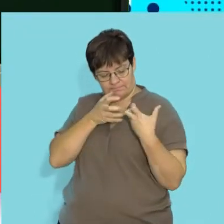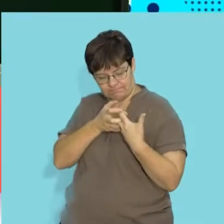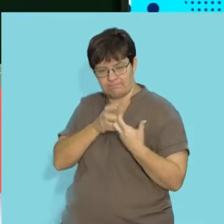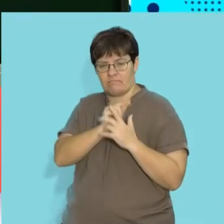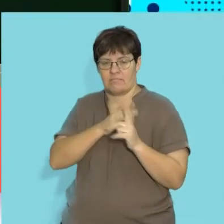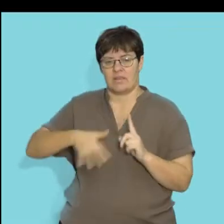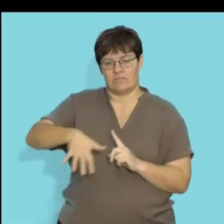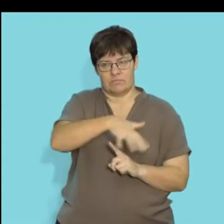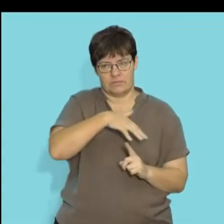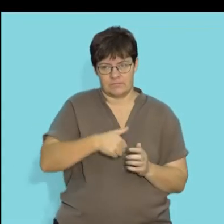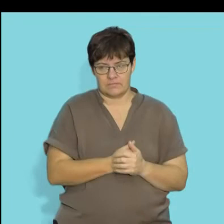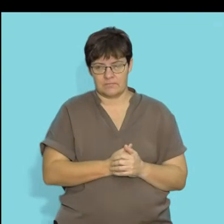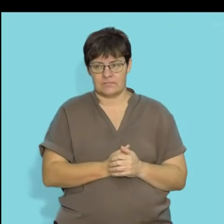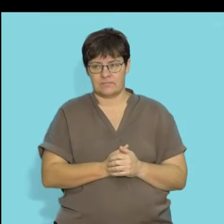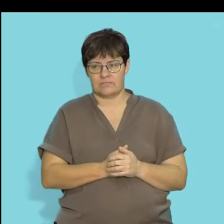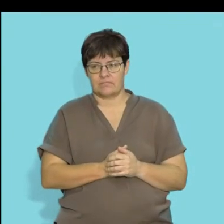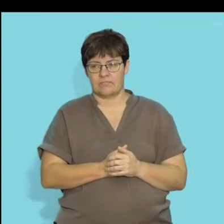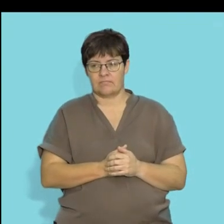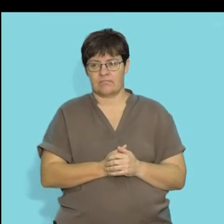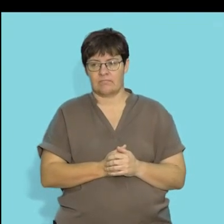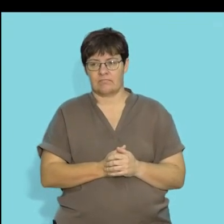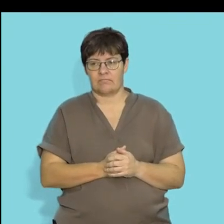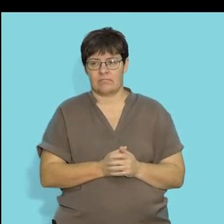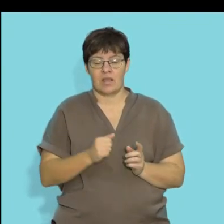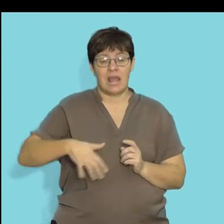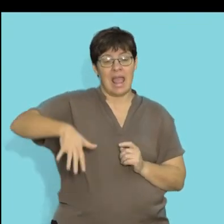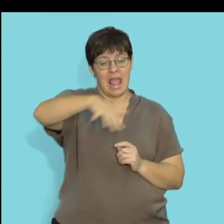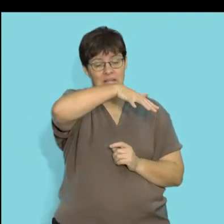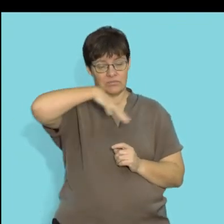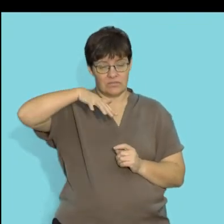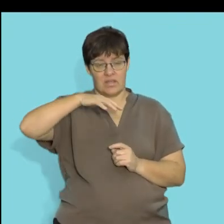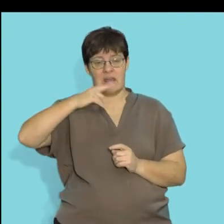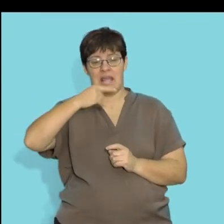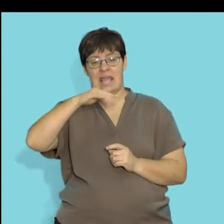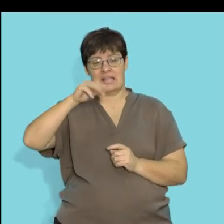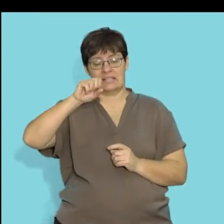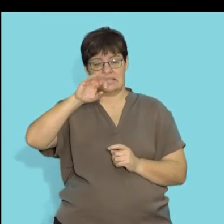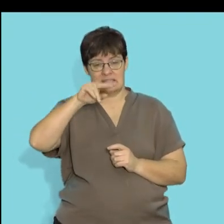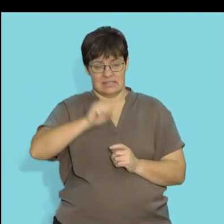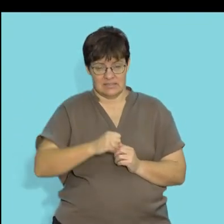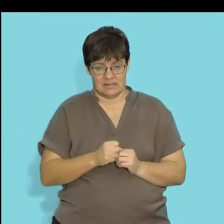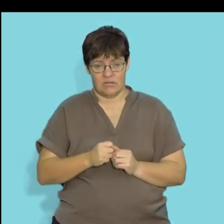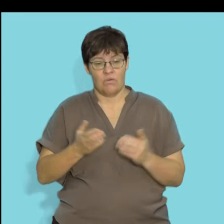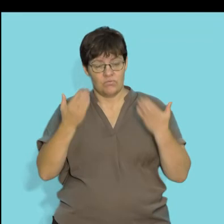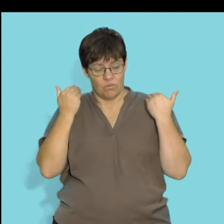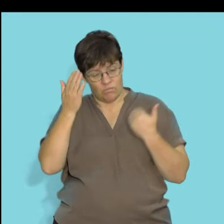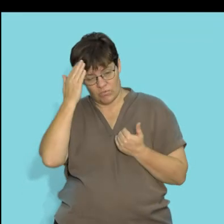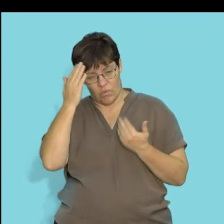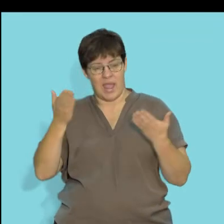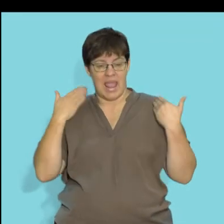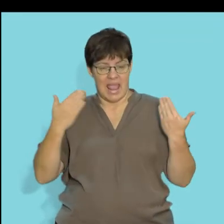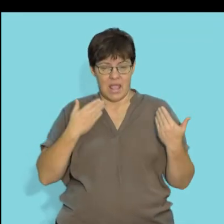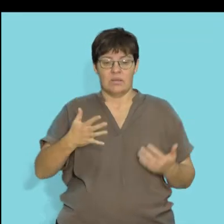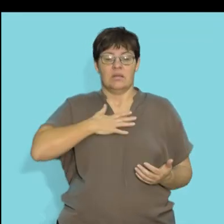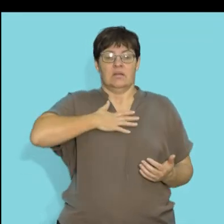environments. The next factor we're looking at is atmospheric gases and we know that the air that we